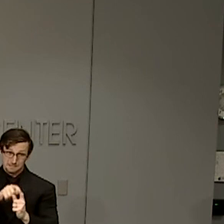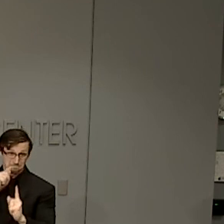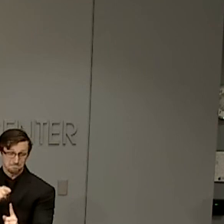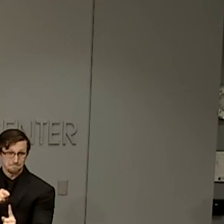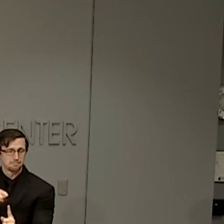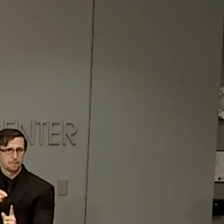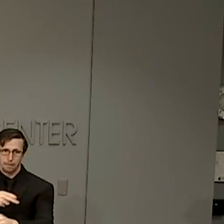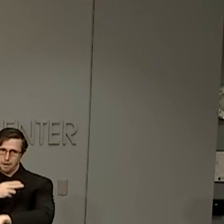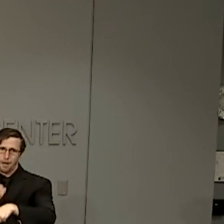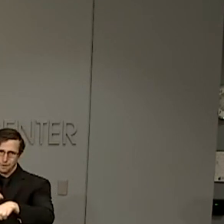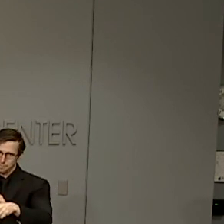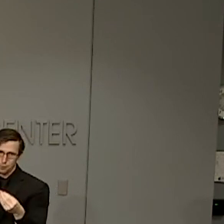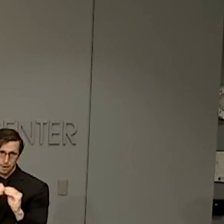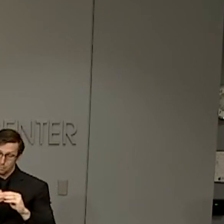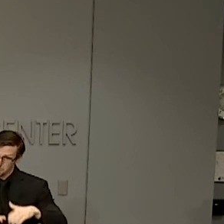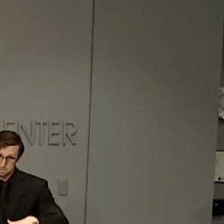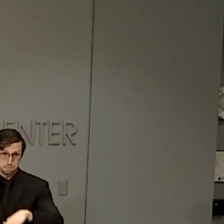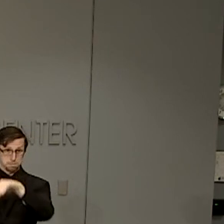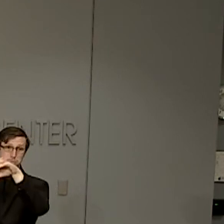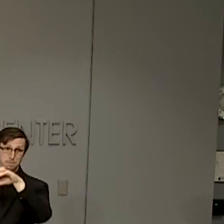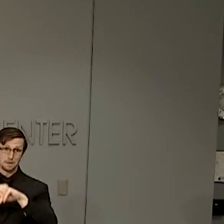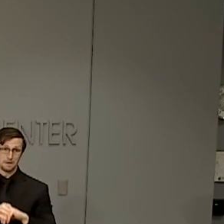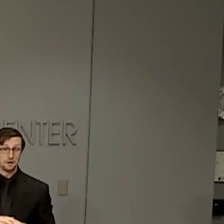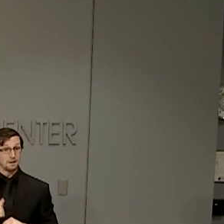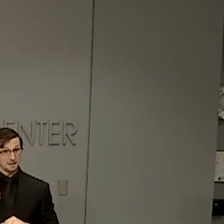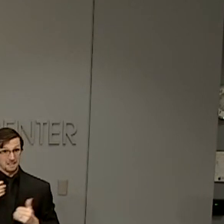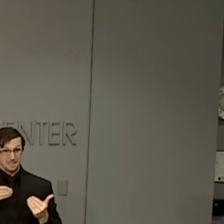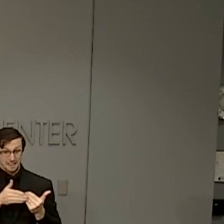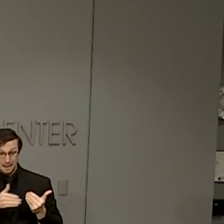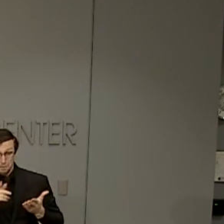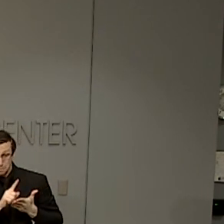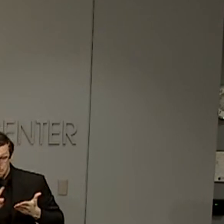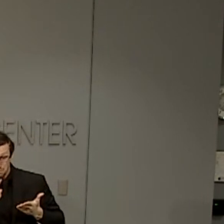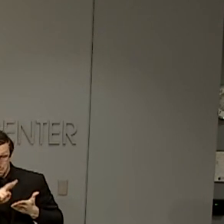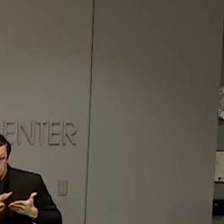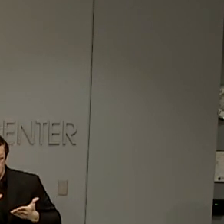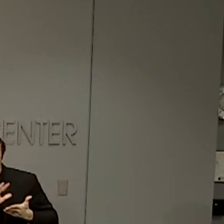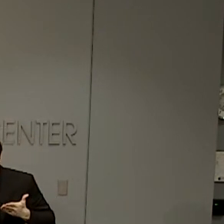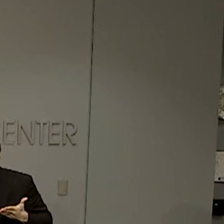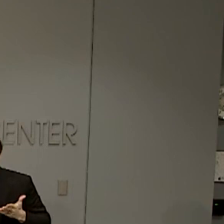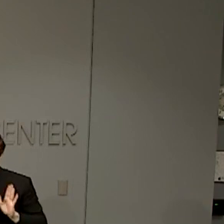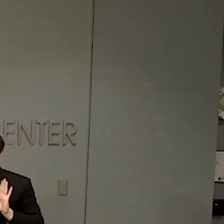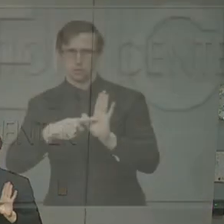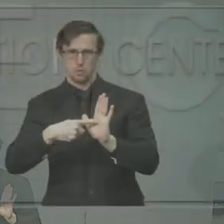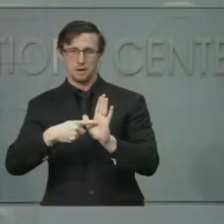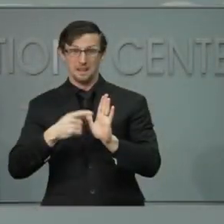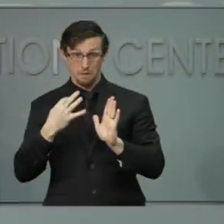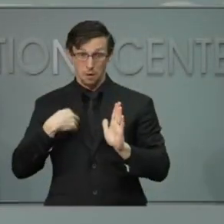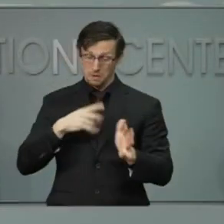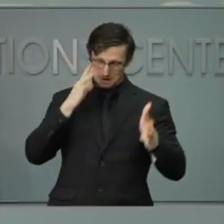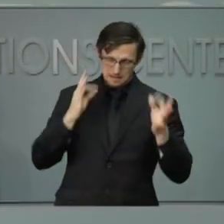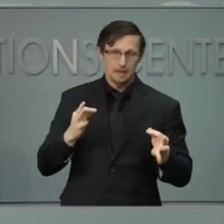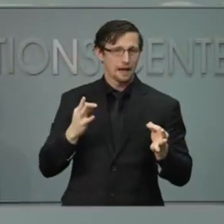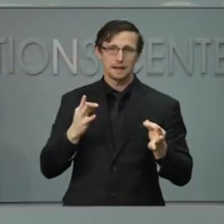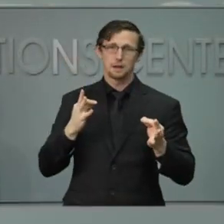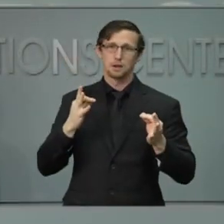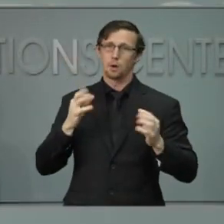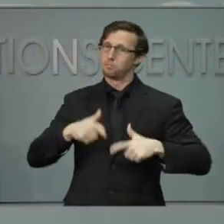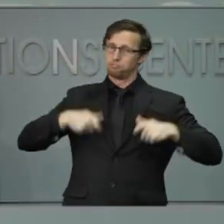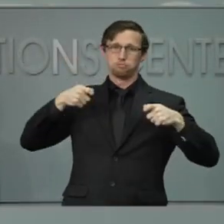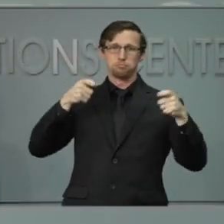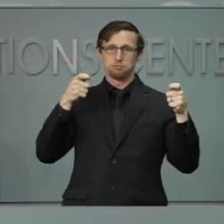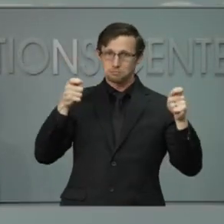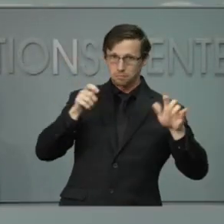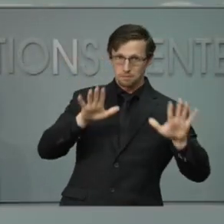The coming weeks will be a true test of our resolve to do what it takes to keep people from getting sick, to save